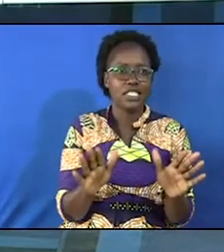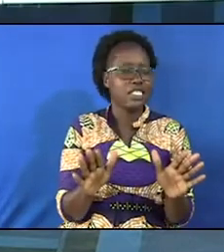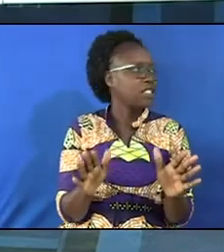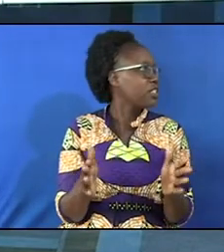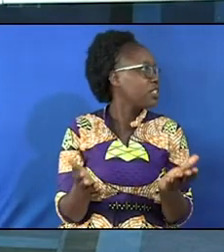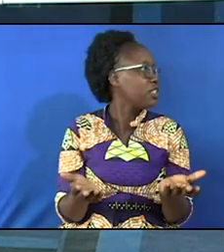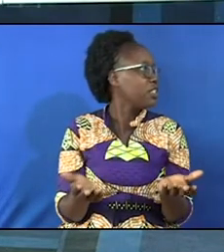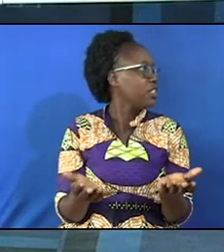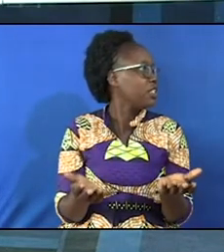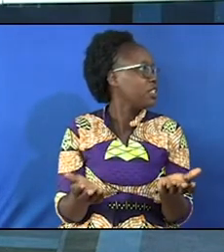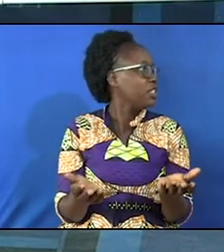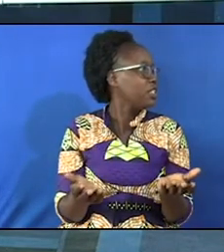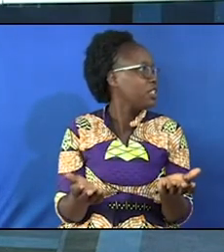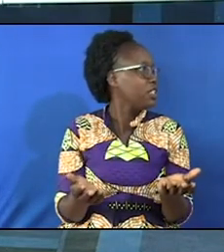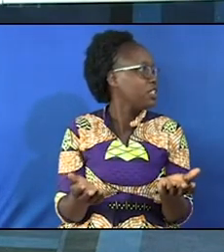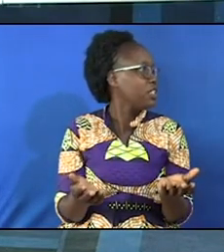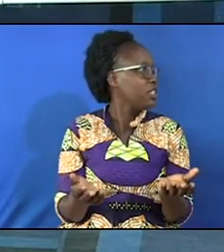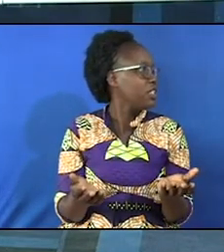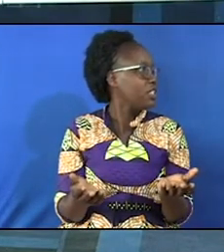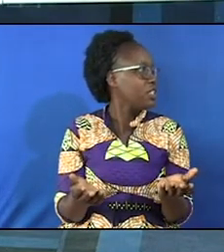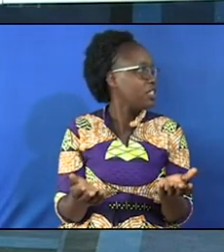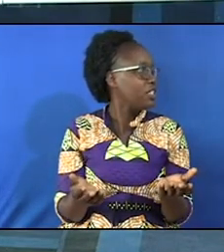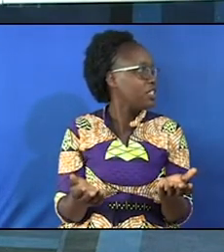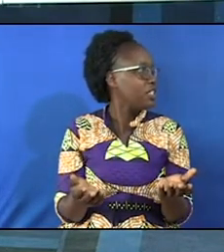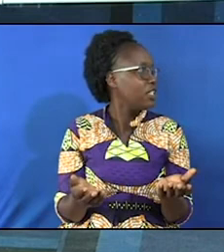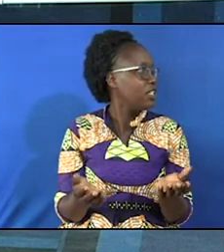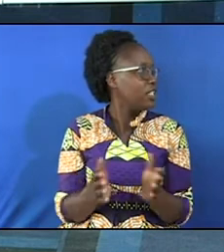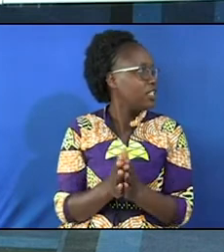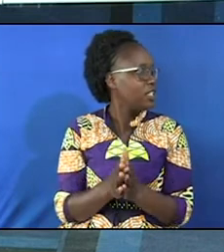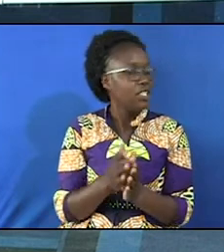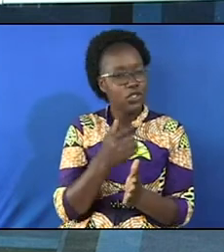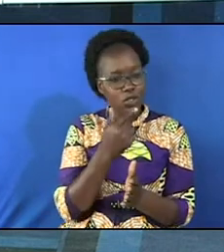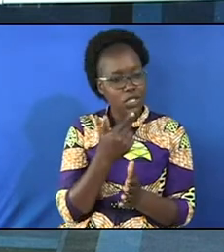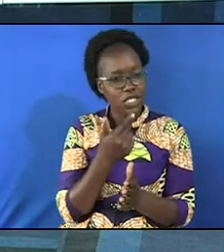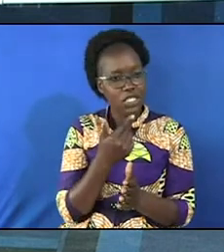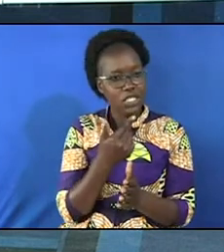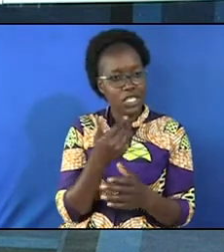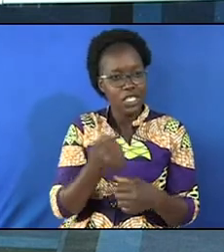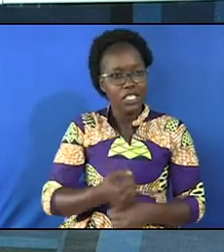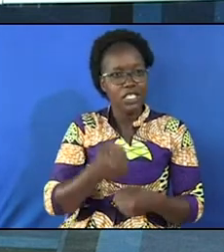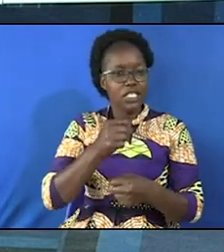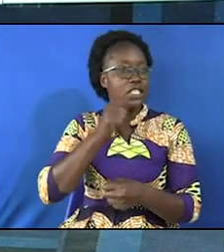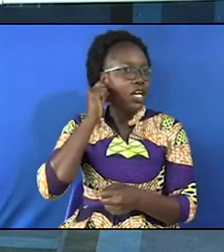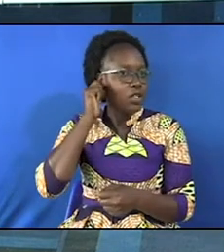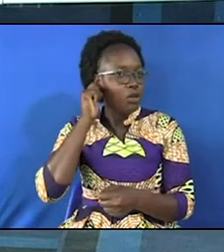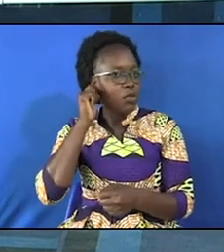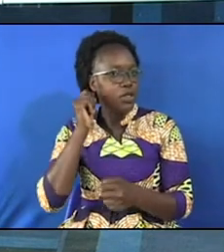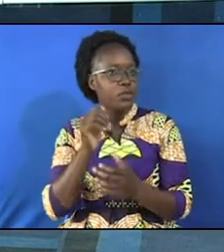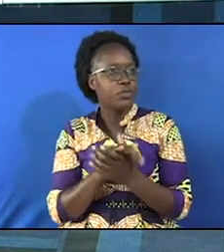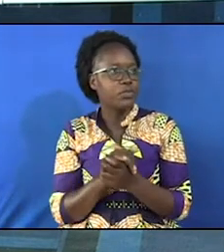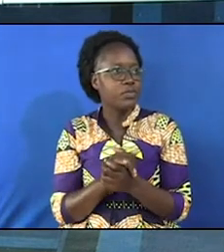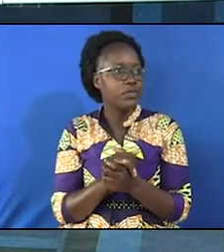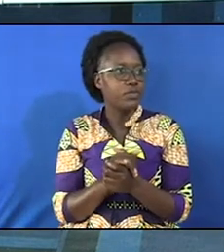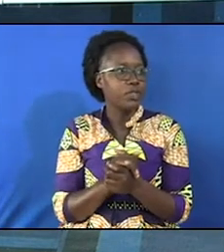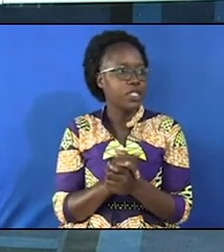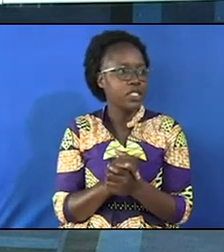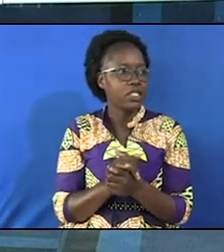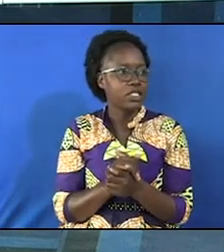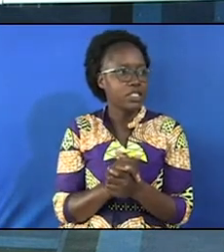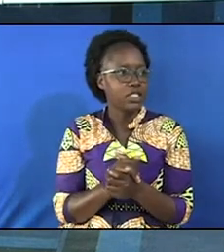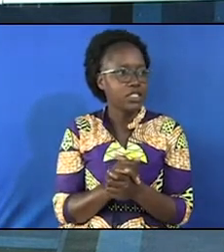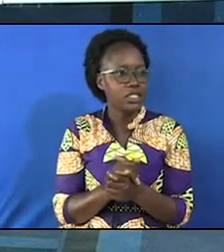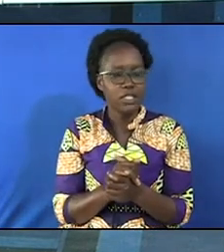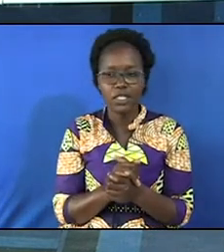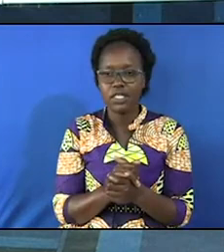now that is good now when I say the year of blessing you say trust and obey are you with me